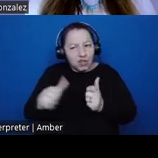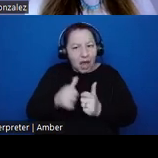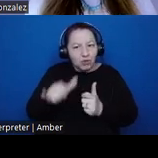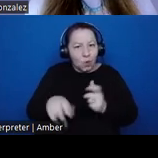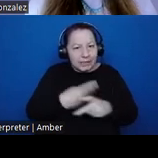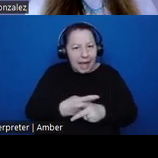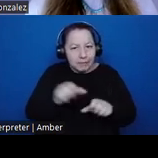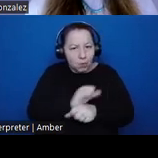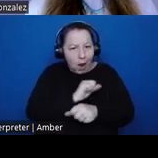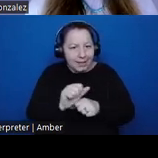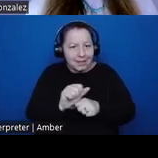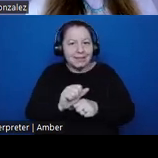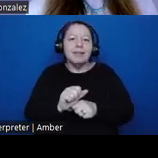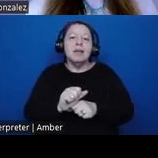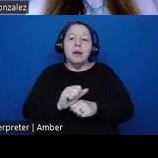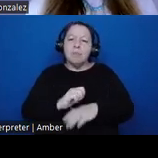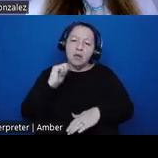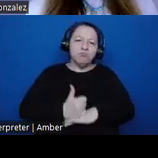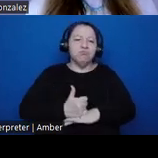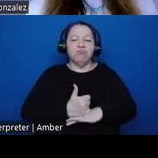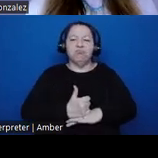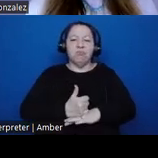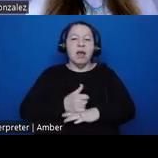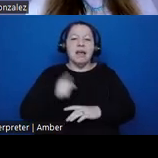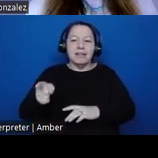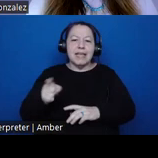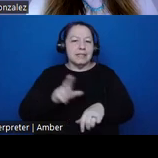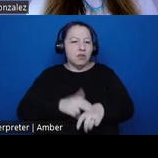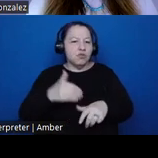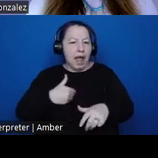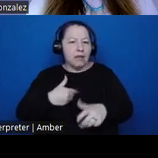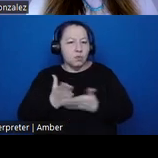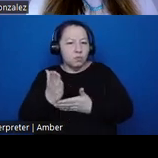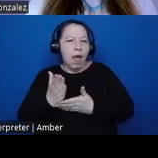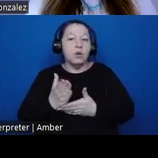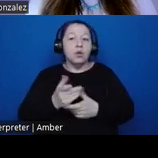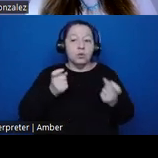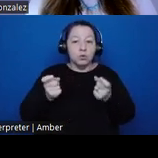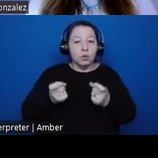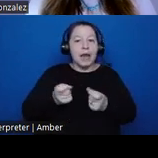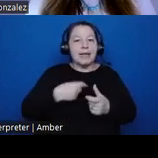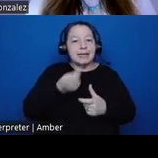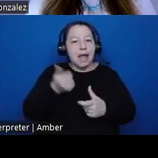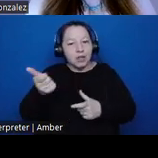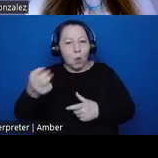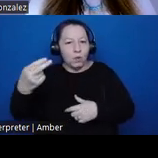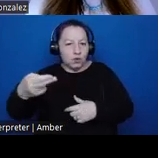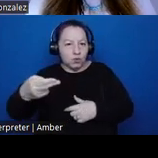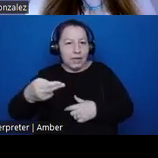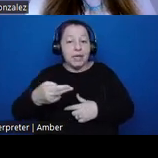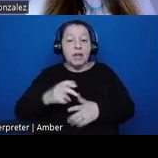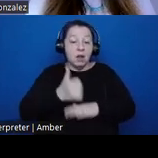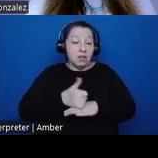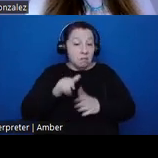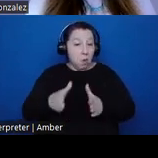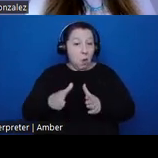by reasserting the sovereignty of the nation to curate and to tell its histories. Framed in this way, archaeology may may